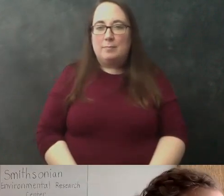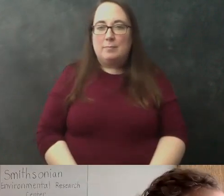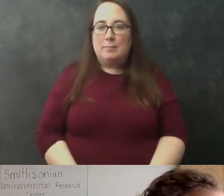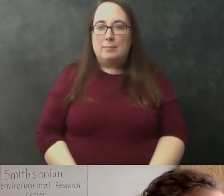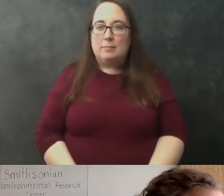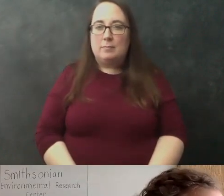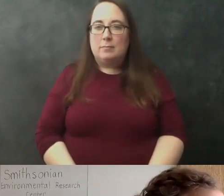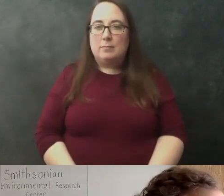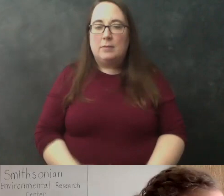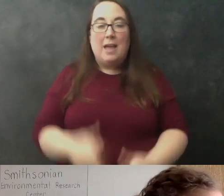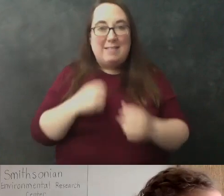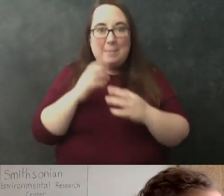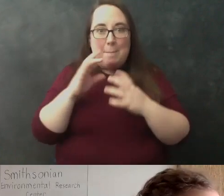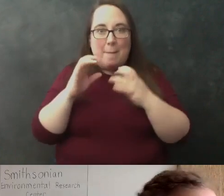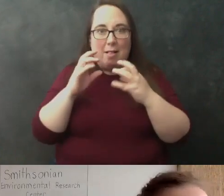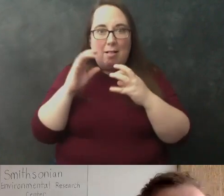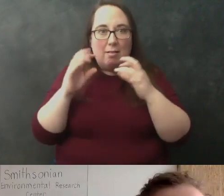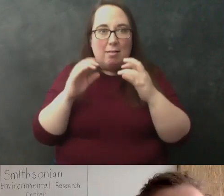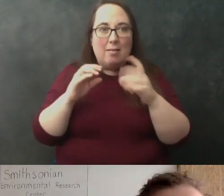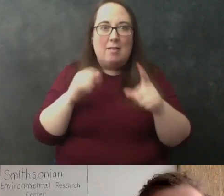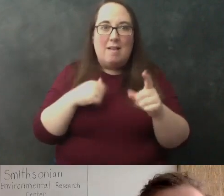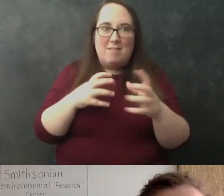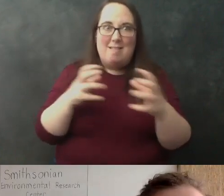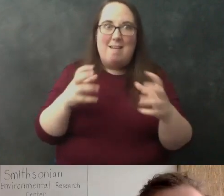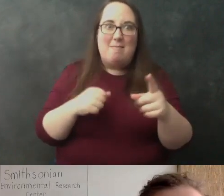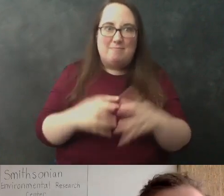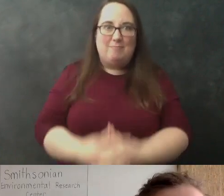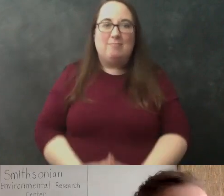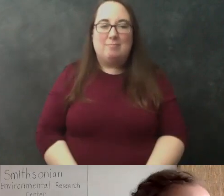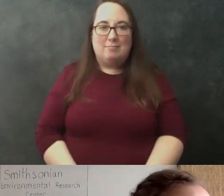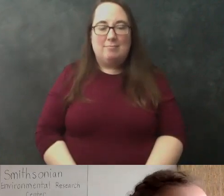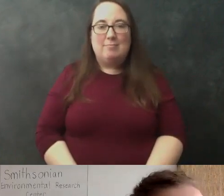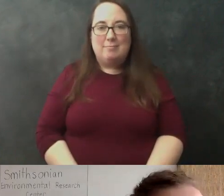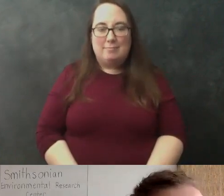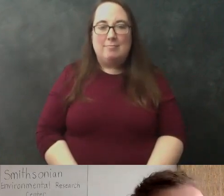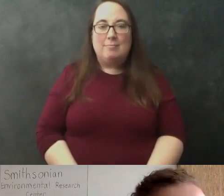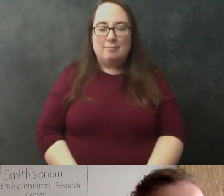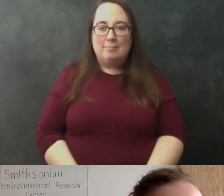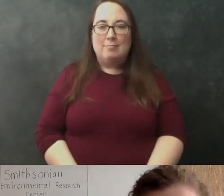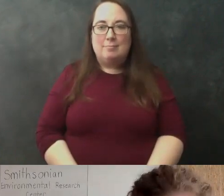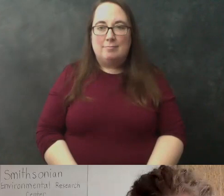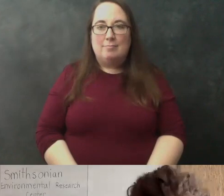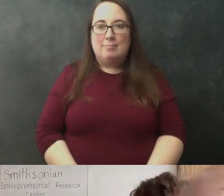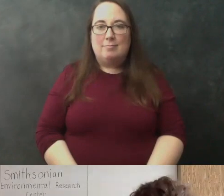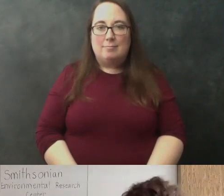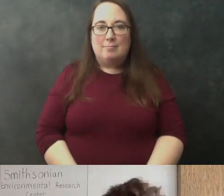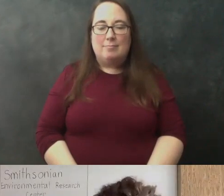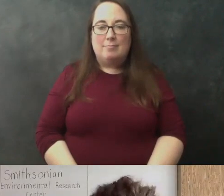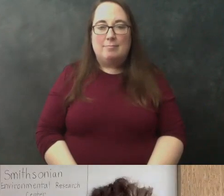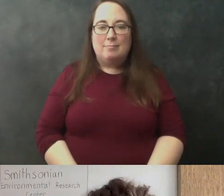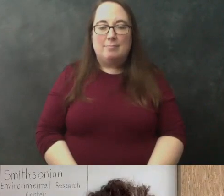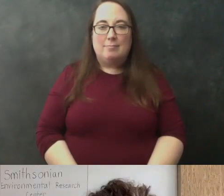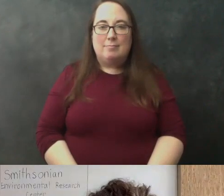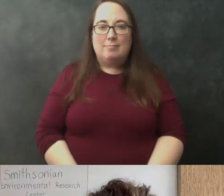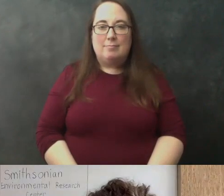i've got some bubbles i got a lot of bubbles yeah okay great so let's